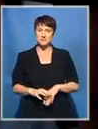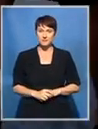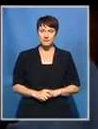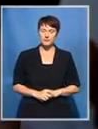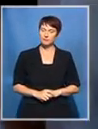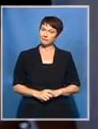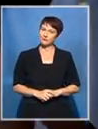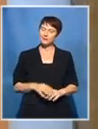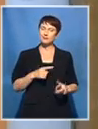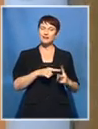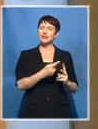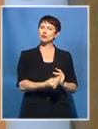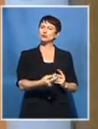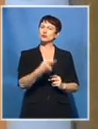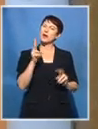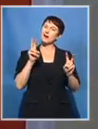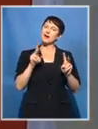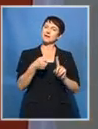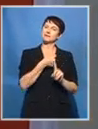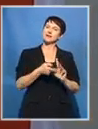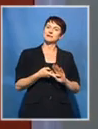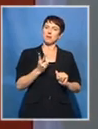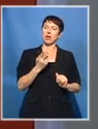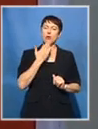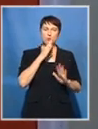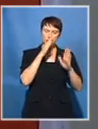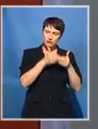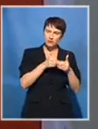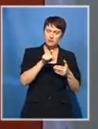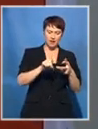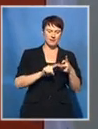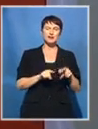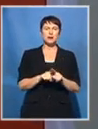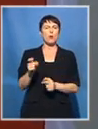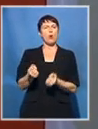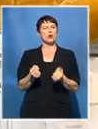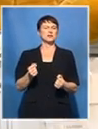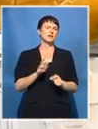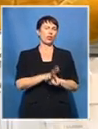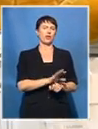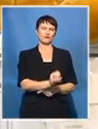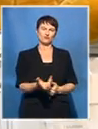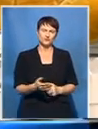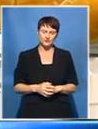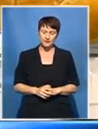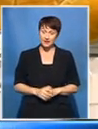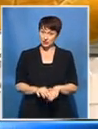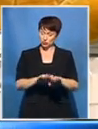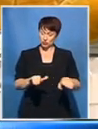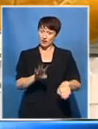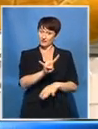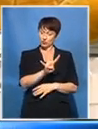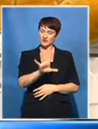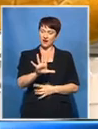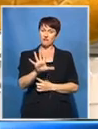Often children are double victims, at the hands of both their caretakers and the system. 45% of children are